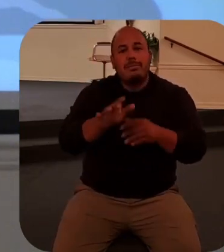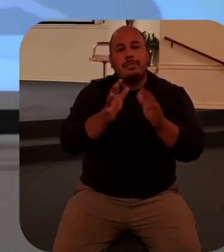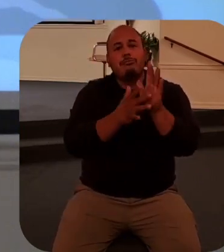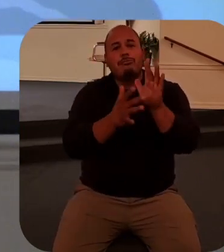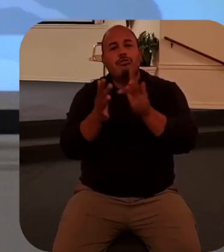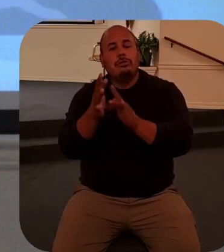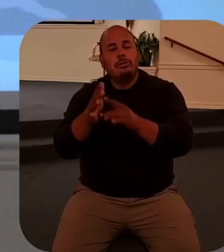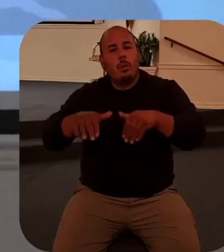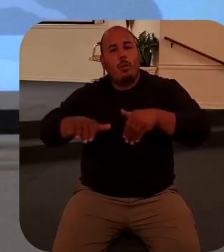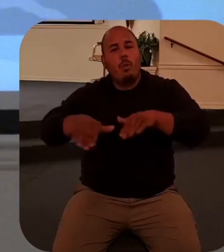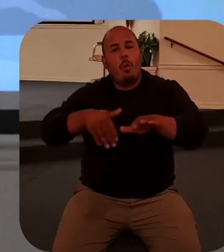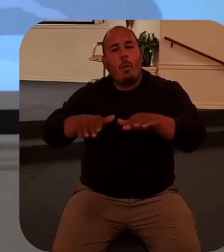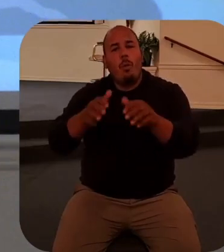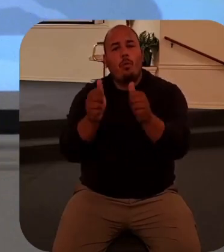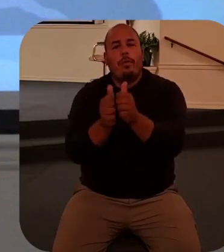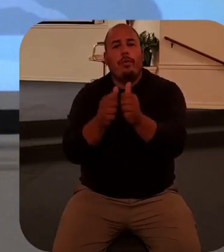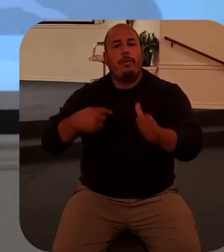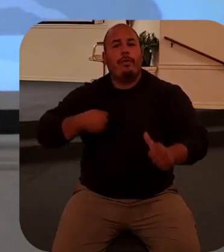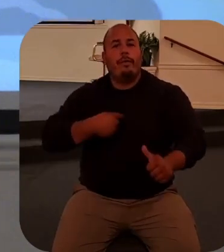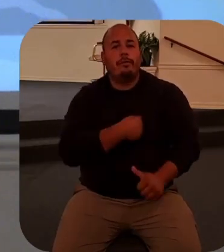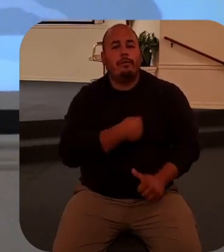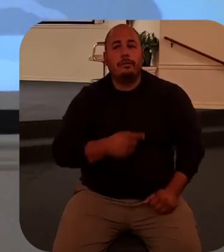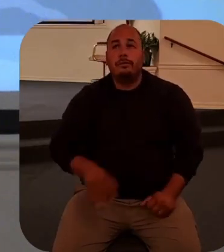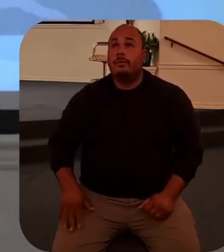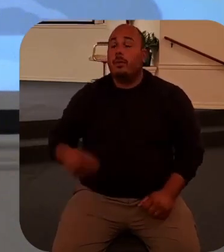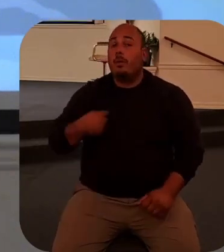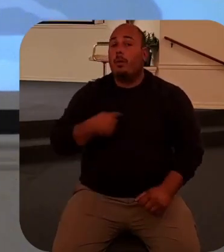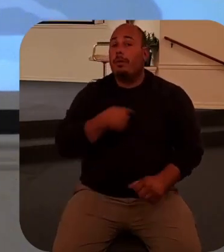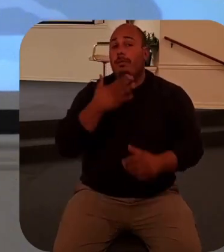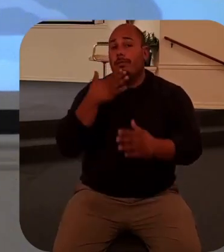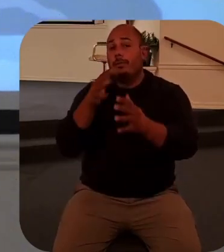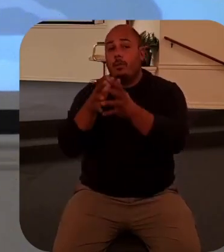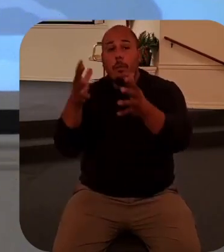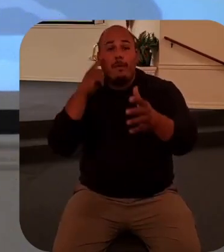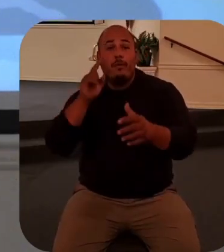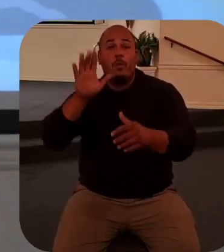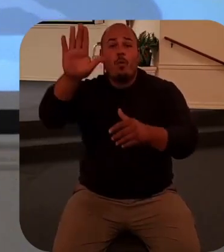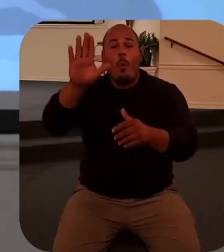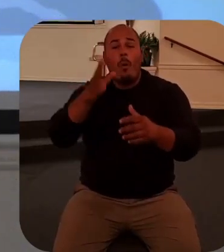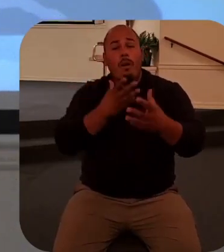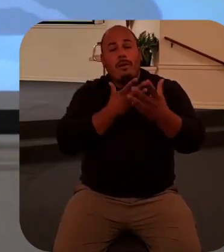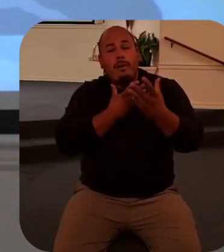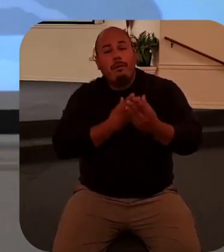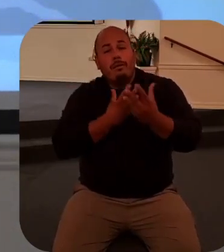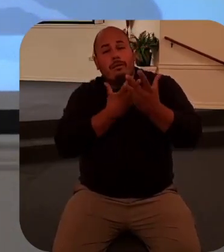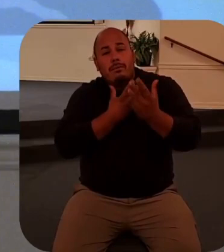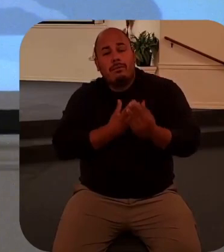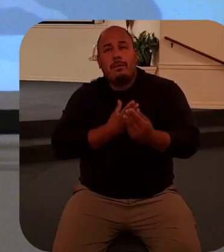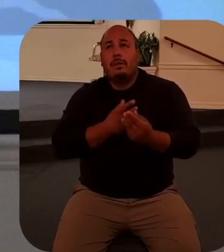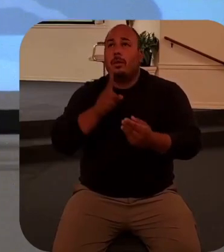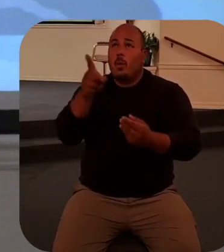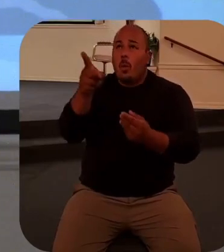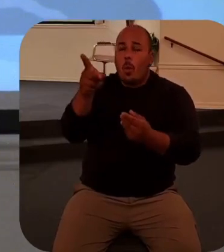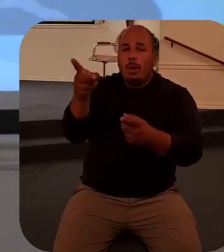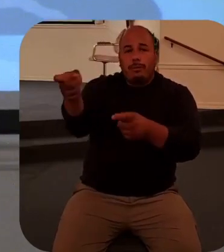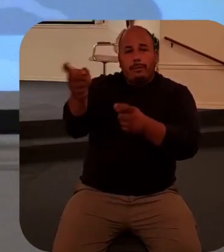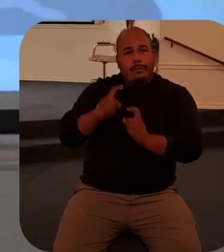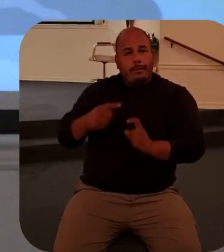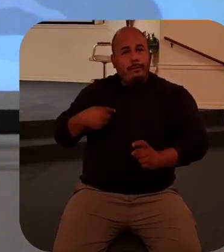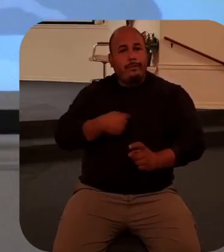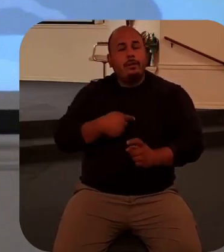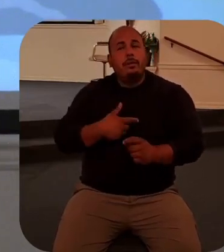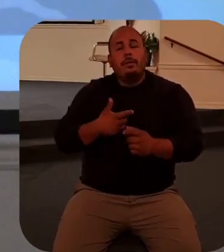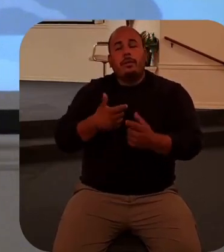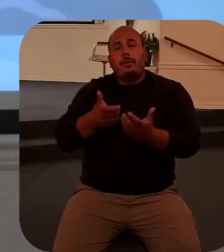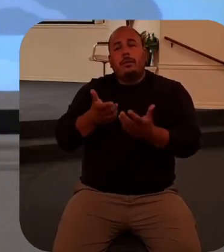burdens with us we thank you for your kindness as you comfort us when you give us peace